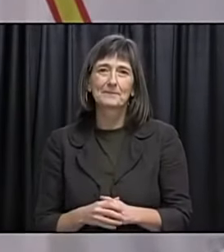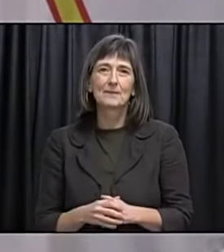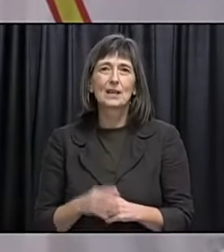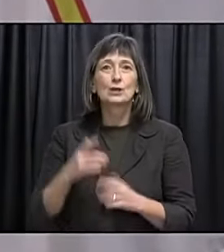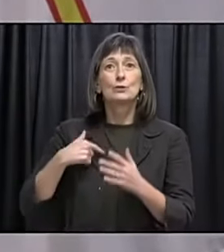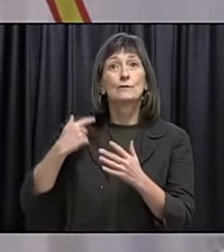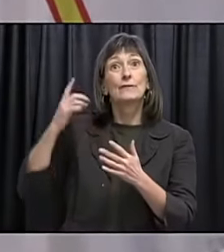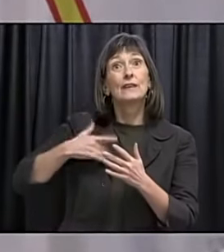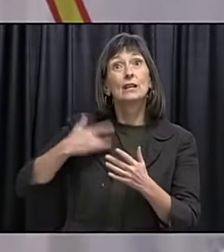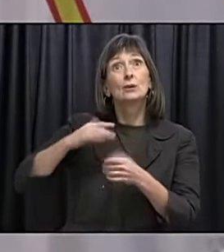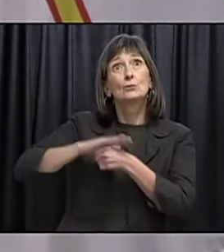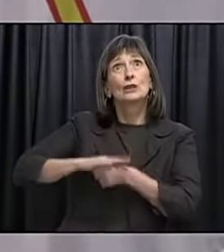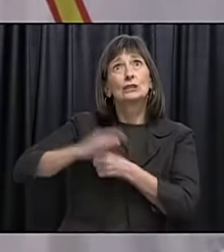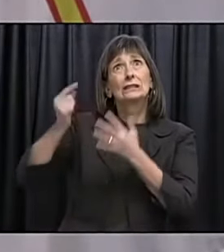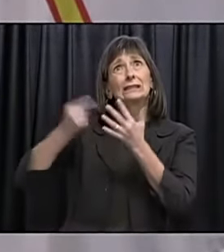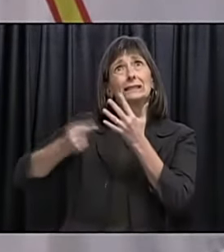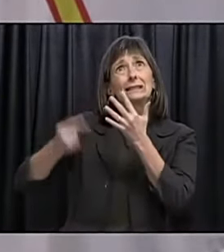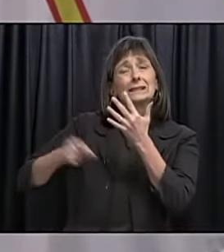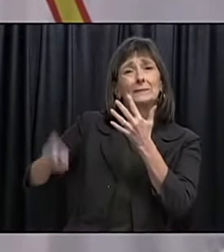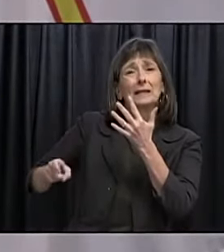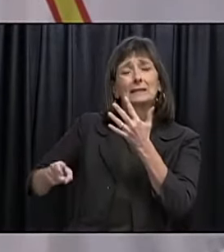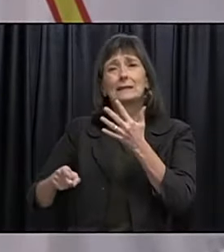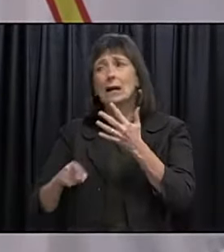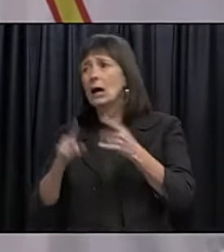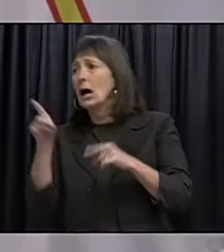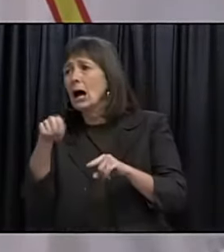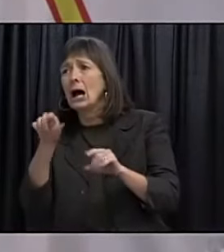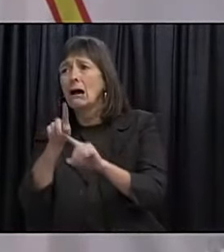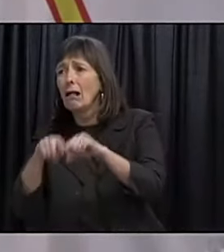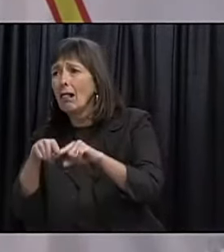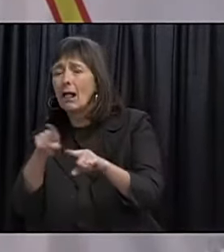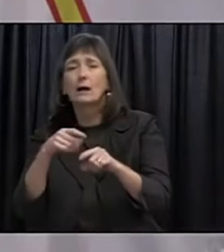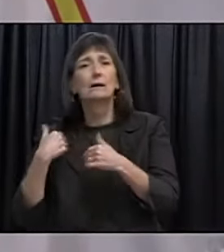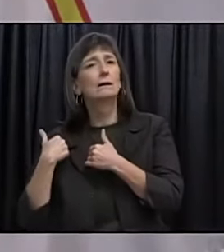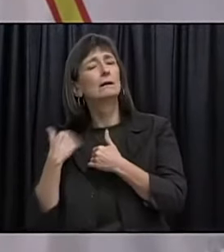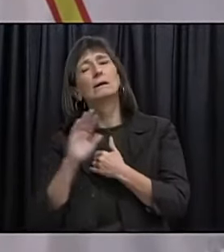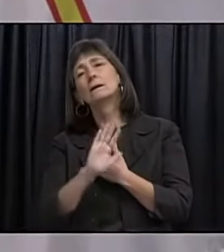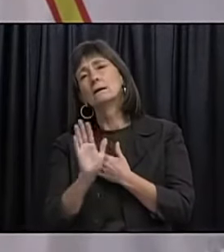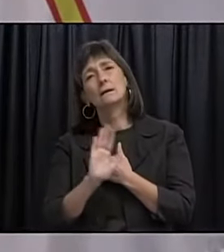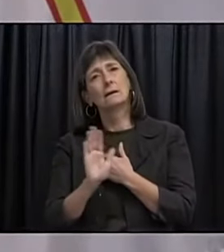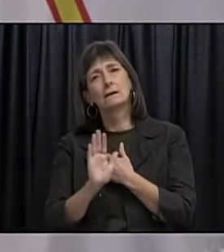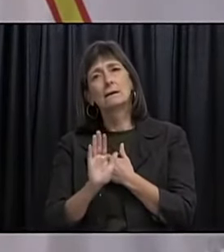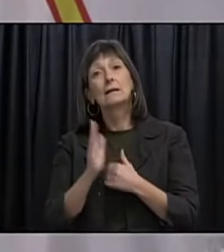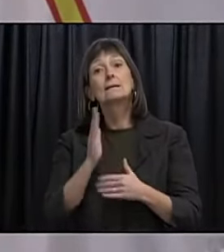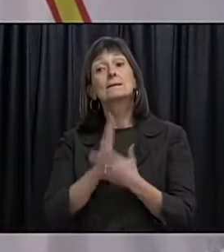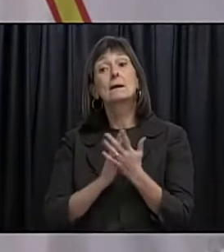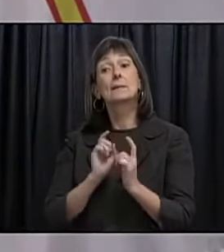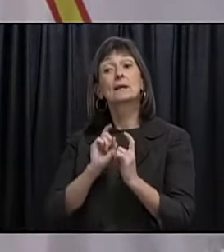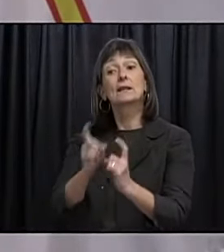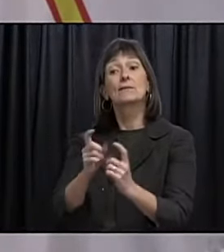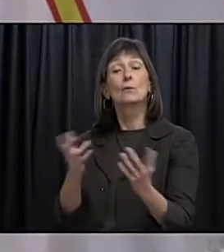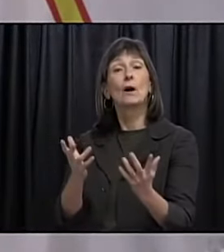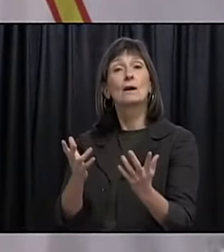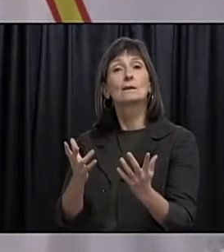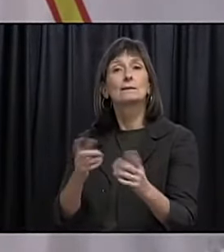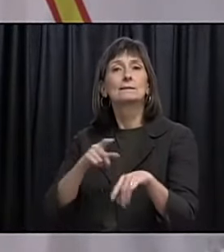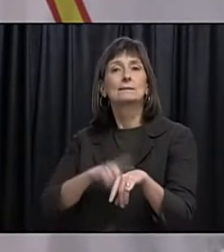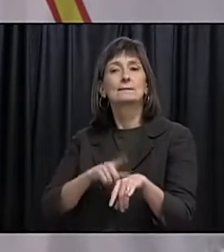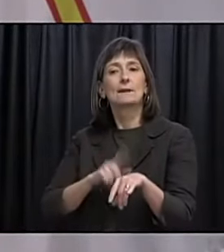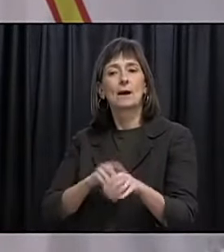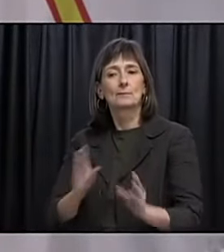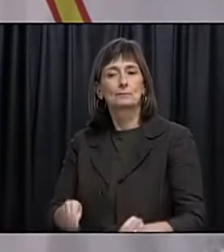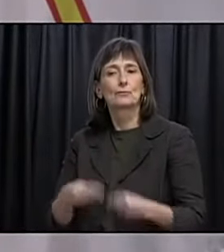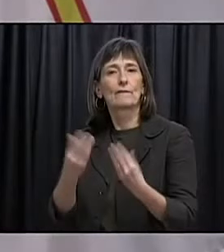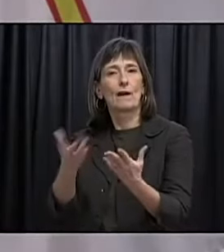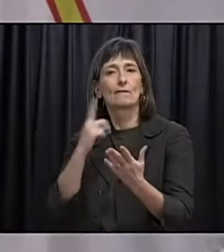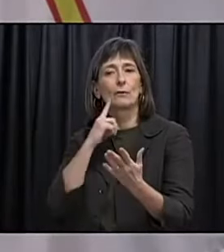pressure on yourself or others. Everyone is coping the best way they can. The best present for some may be simply having some time to relax